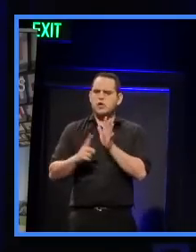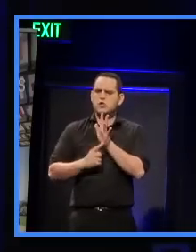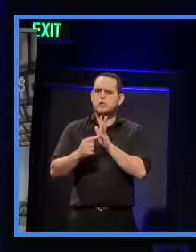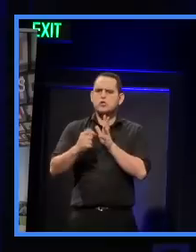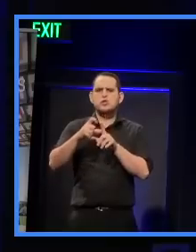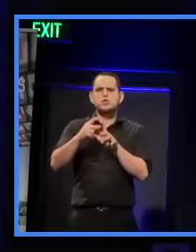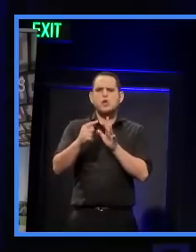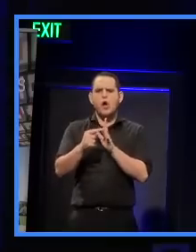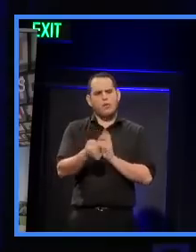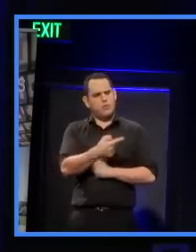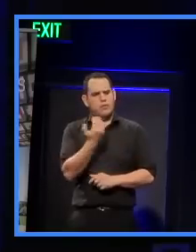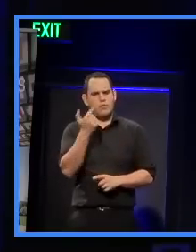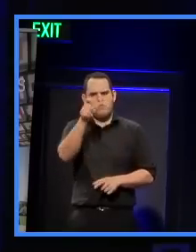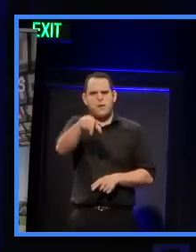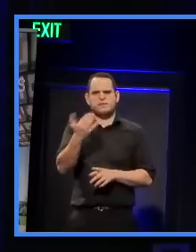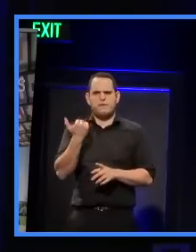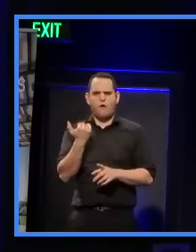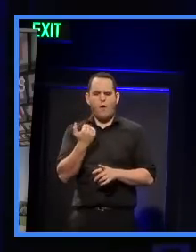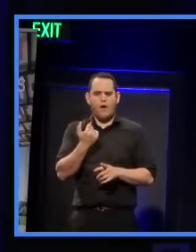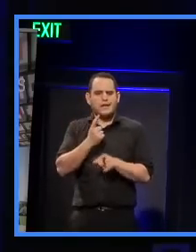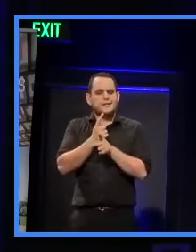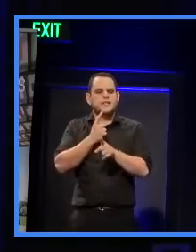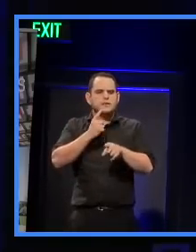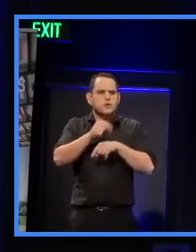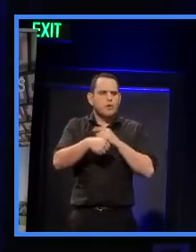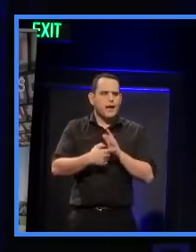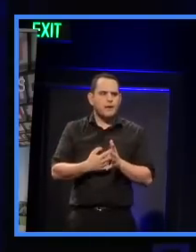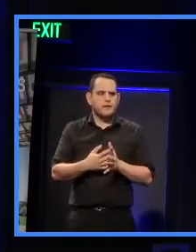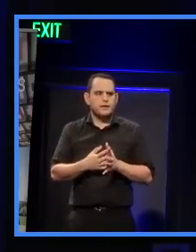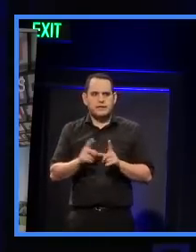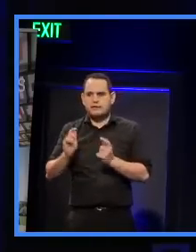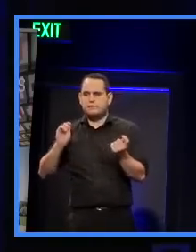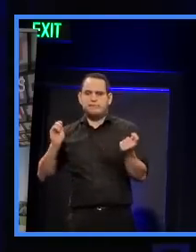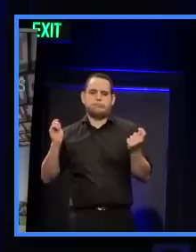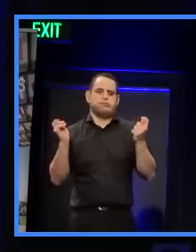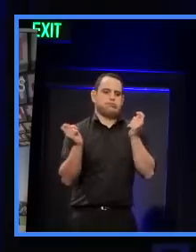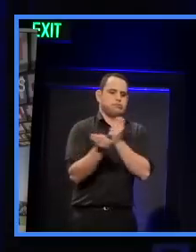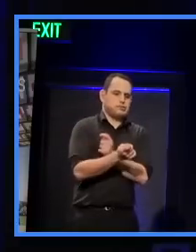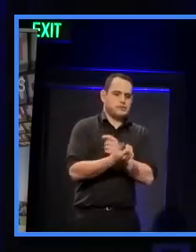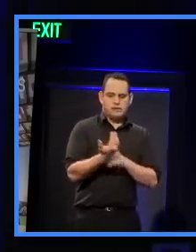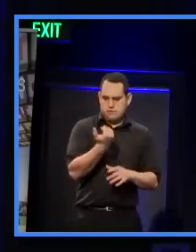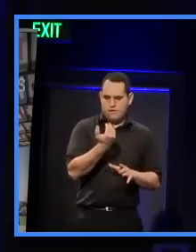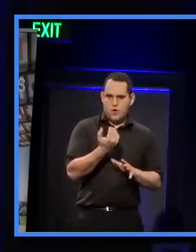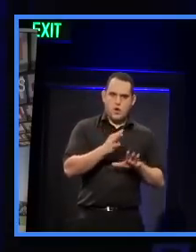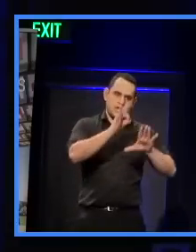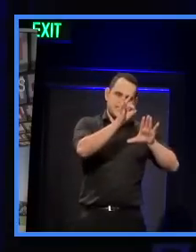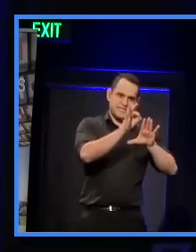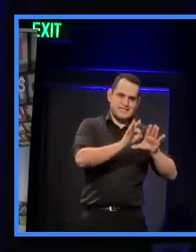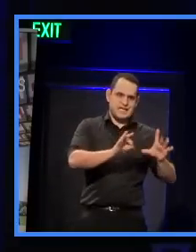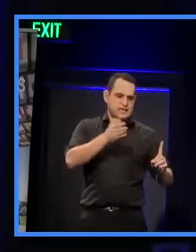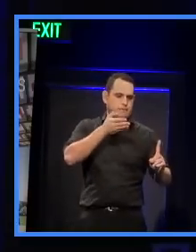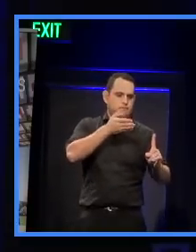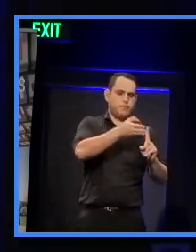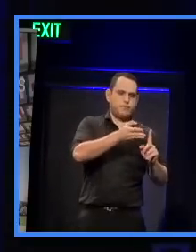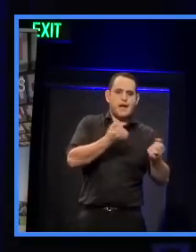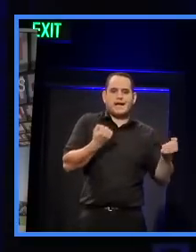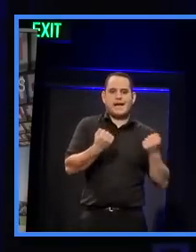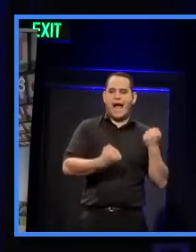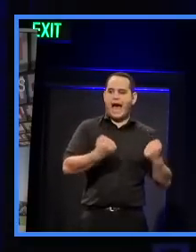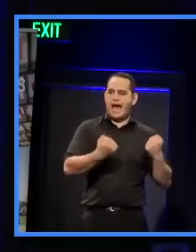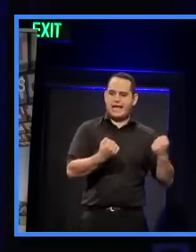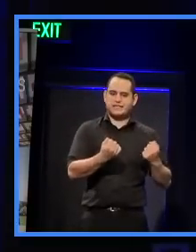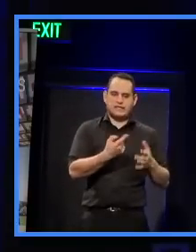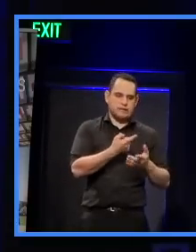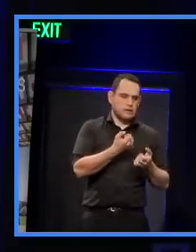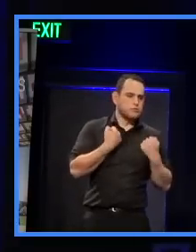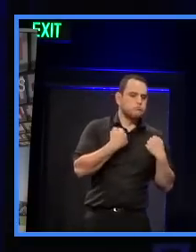touched on, you know, we're seeing a really dramatic change from a city that remains designed almost exclusively for cars, from being one